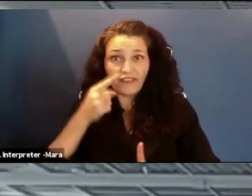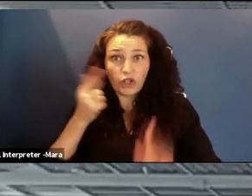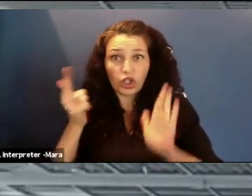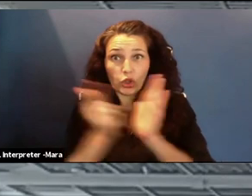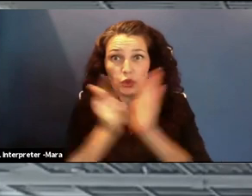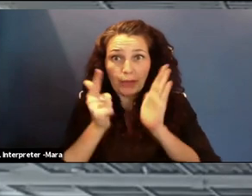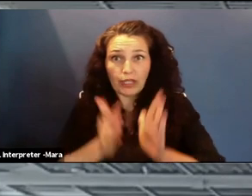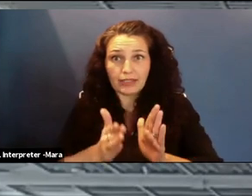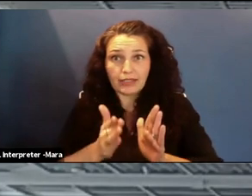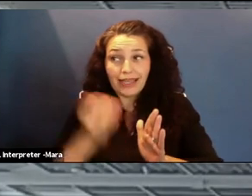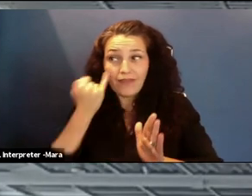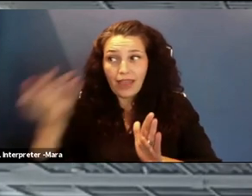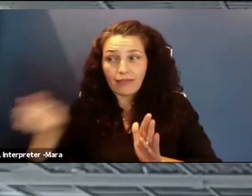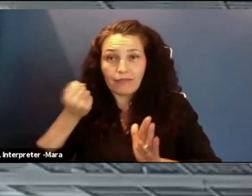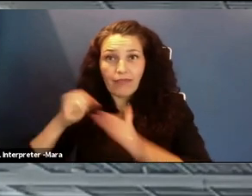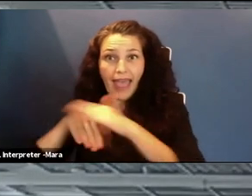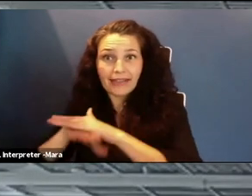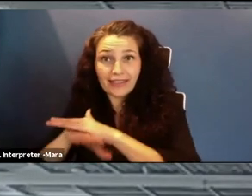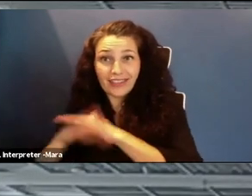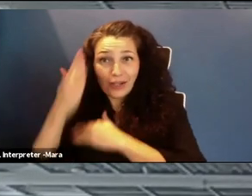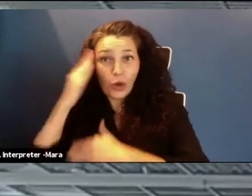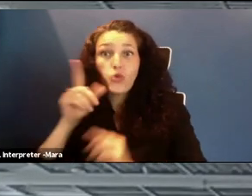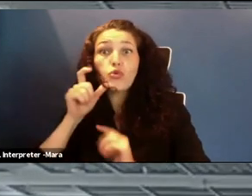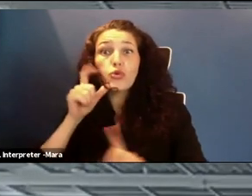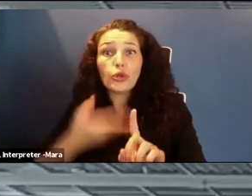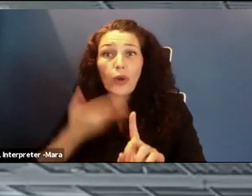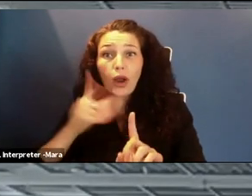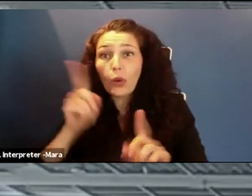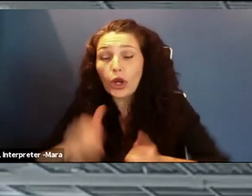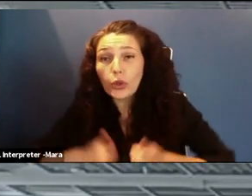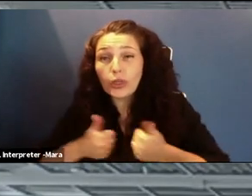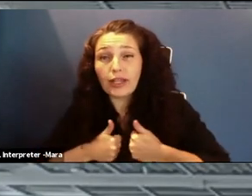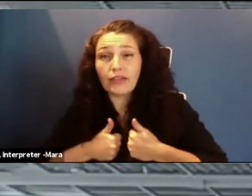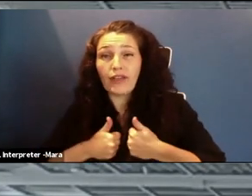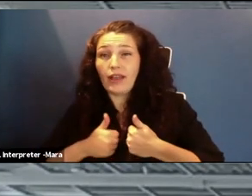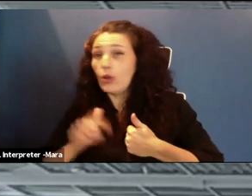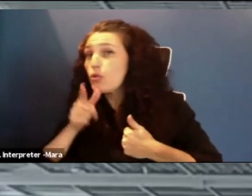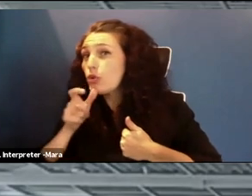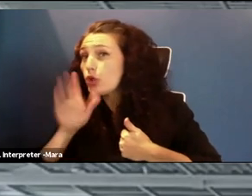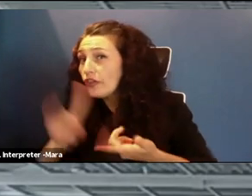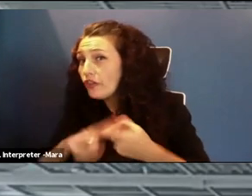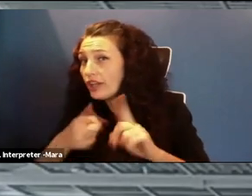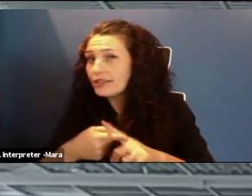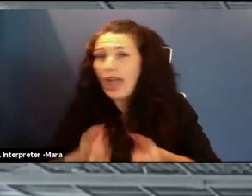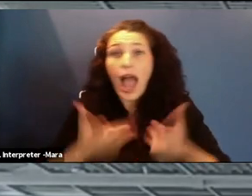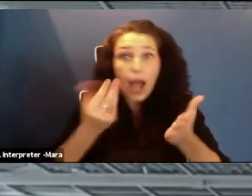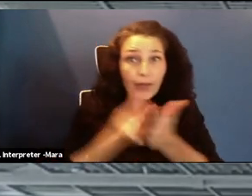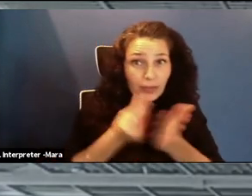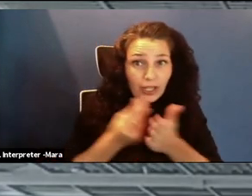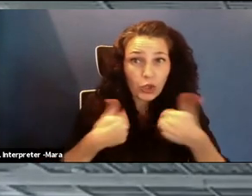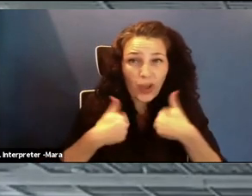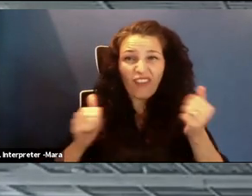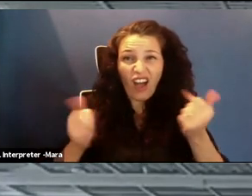know who you are, where you live, who your friends are, how much money you have, things you only